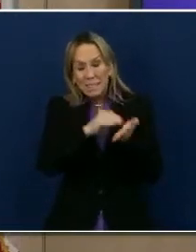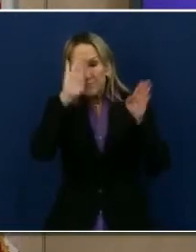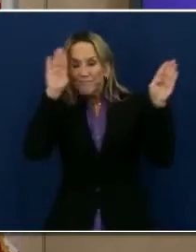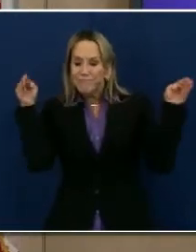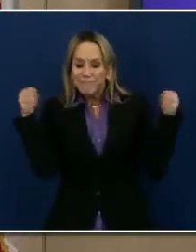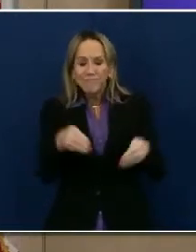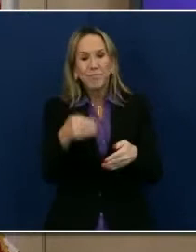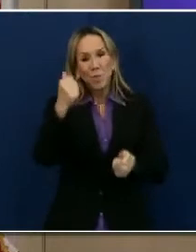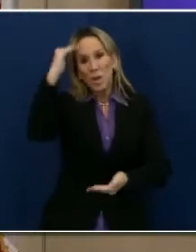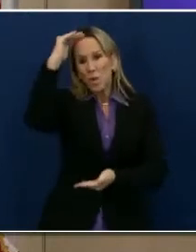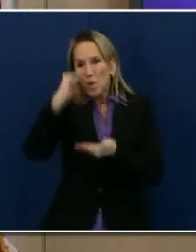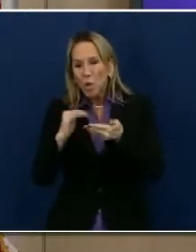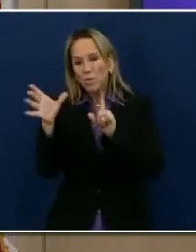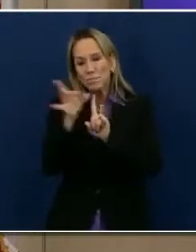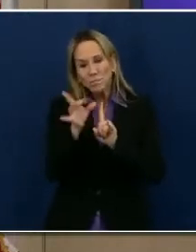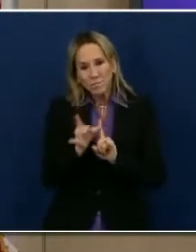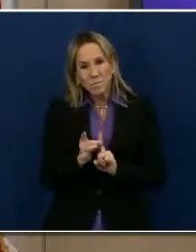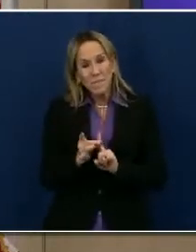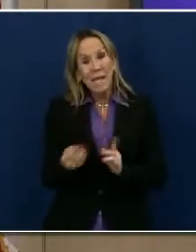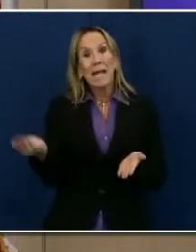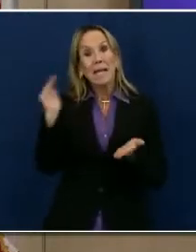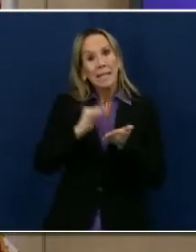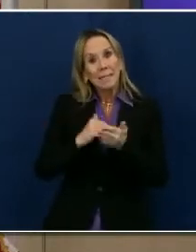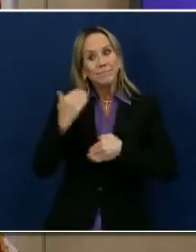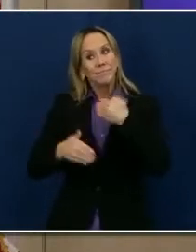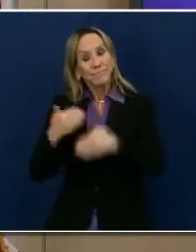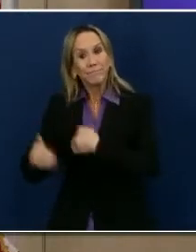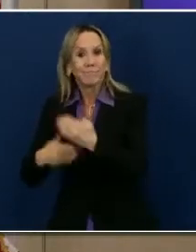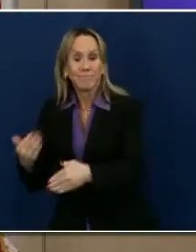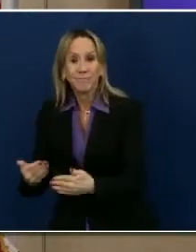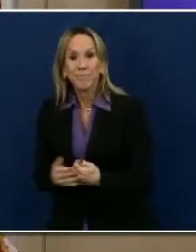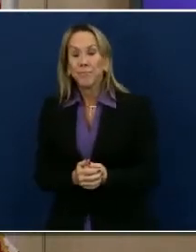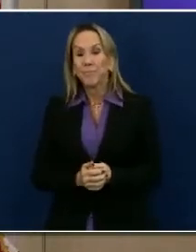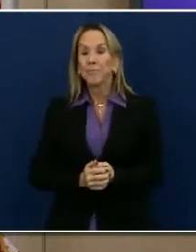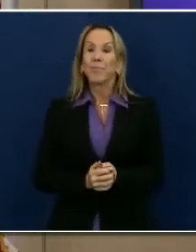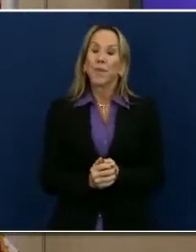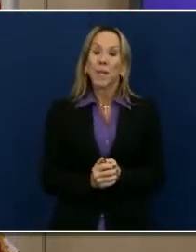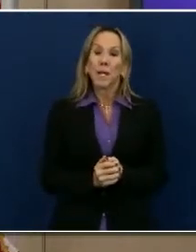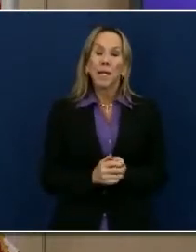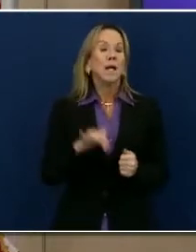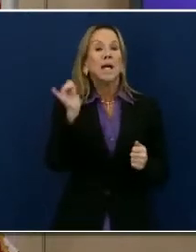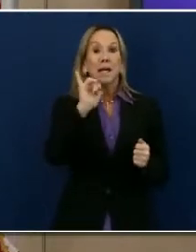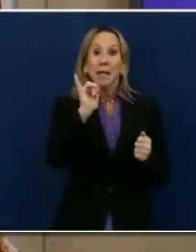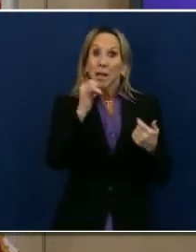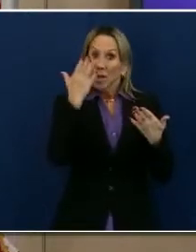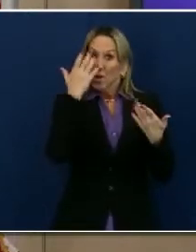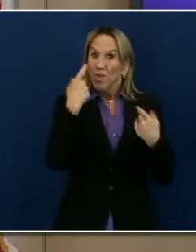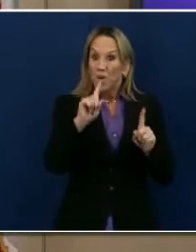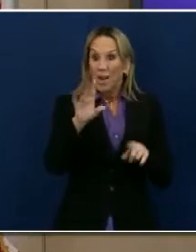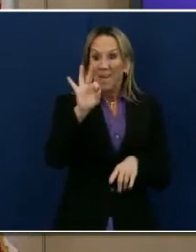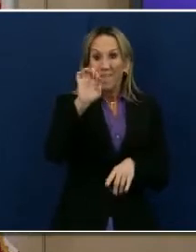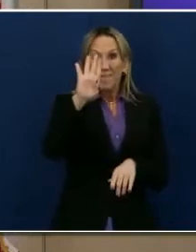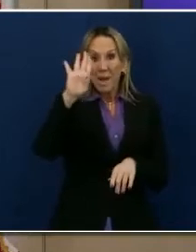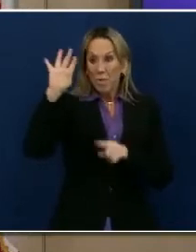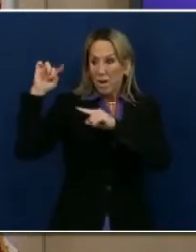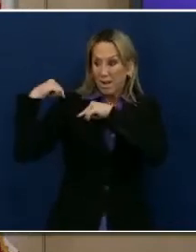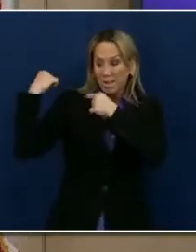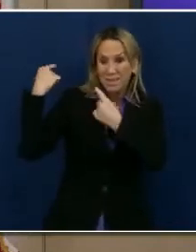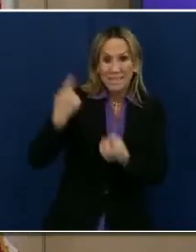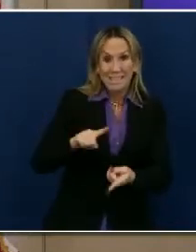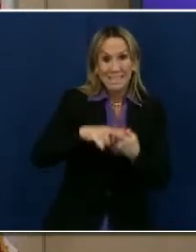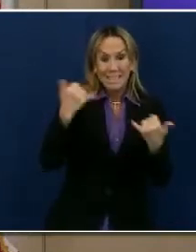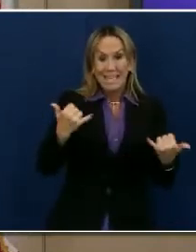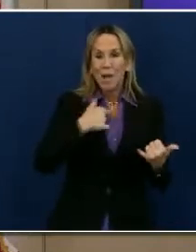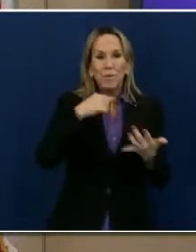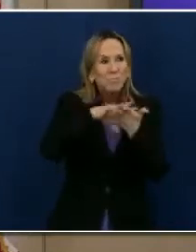refocus our energies, and get these back on track. We also have learned a lot throughout COVID, going back to February, and one of the most important